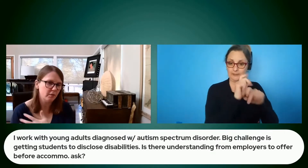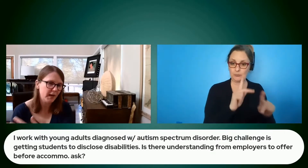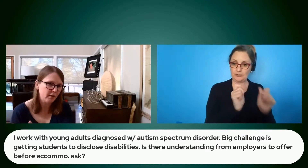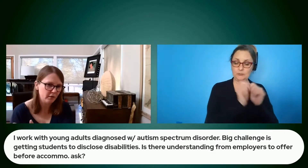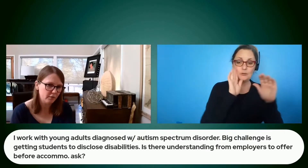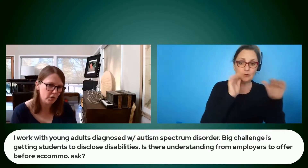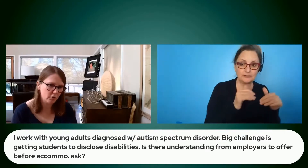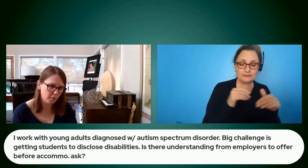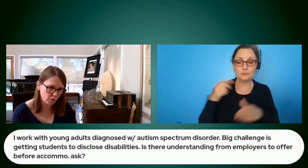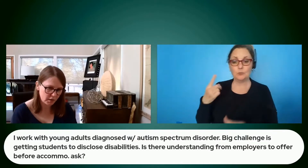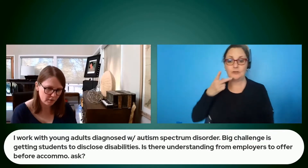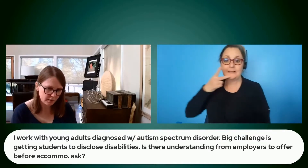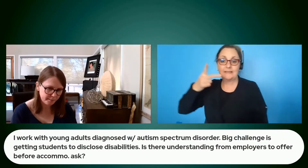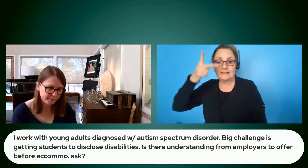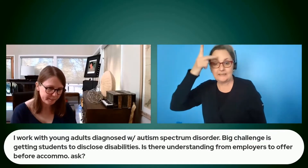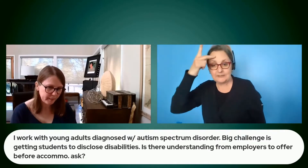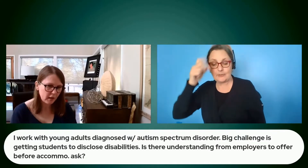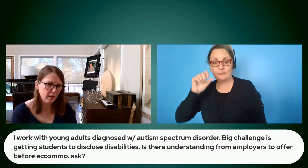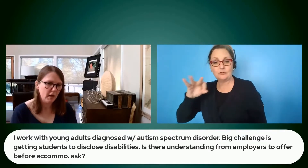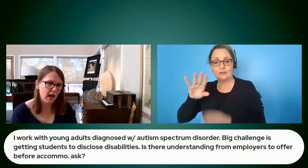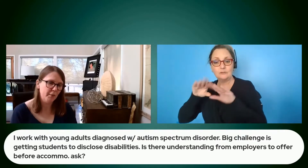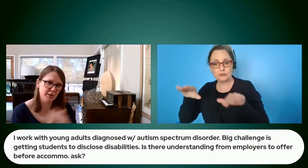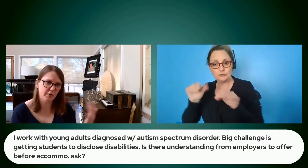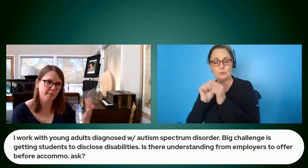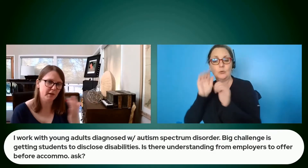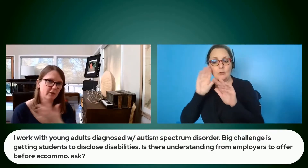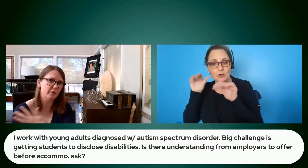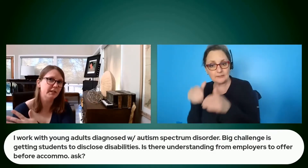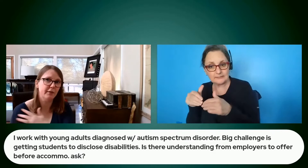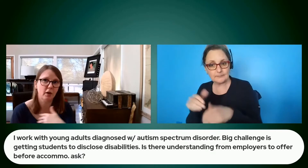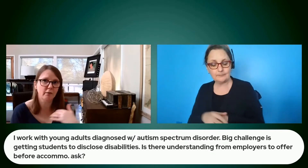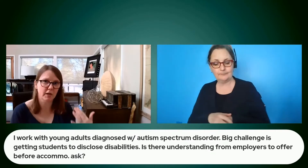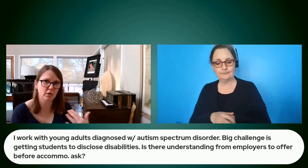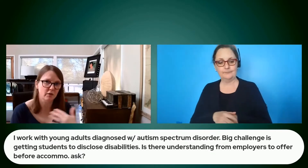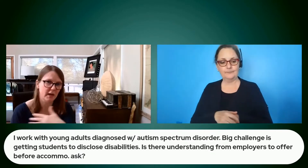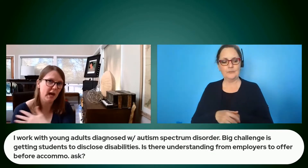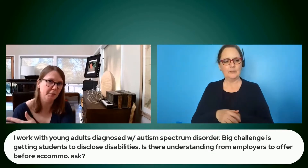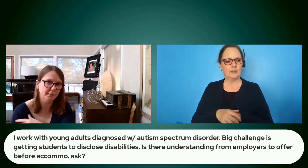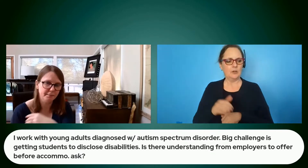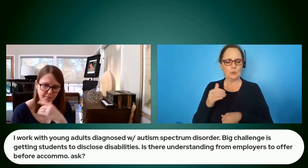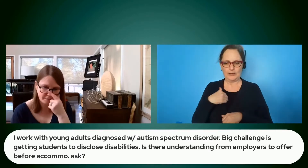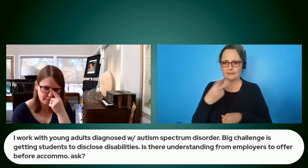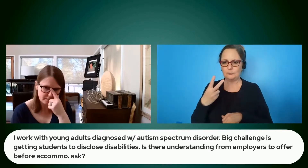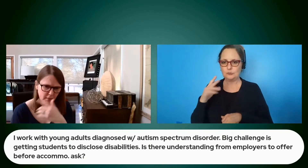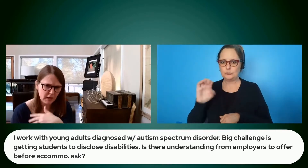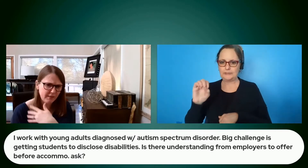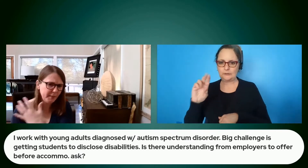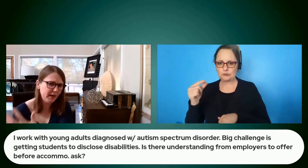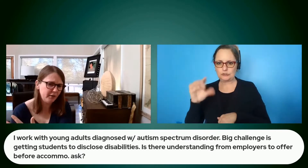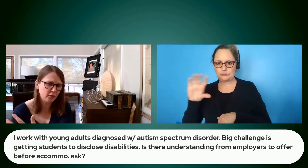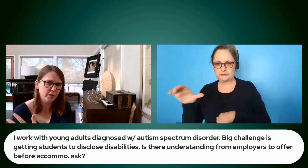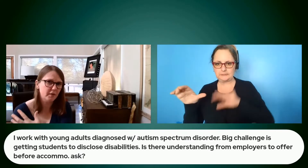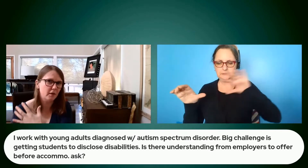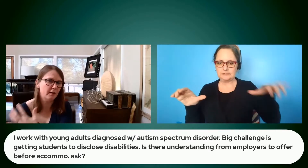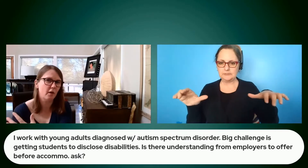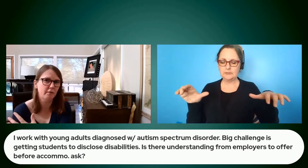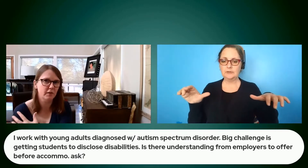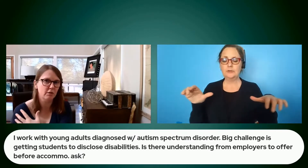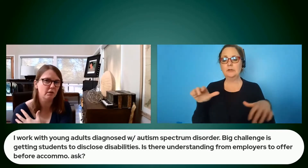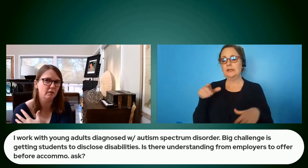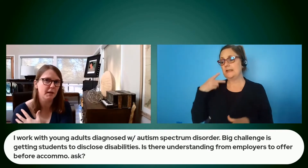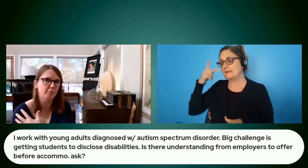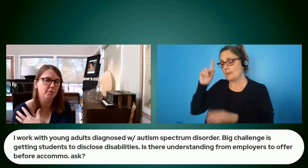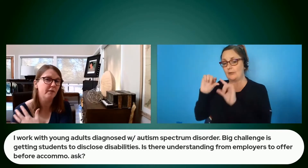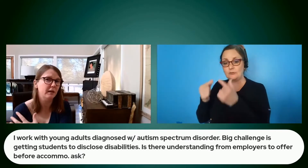the other is parents of children with autism and we do that because there are different conversations that happen in the parents group there's a lot of